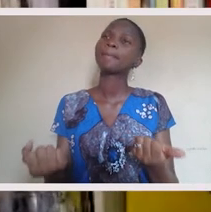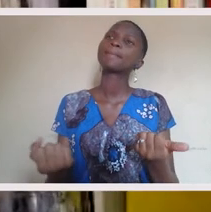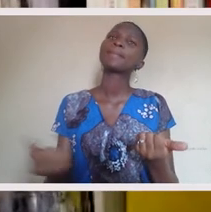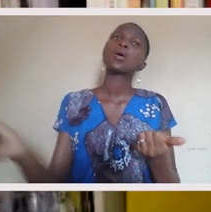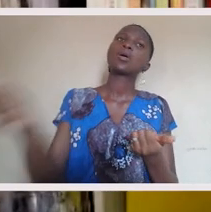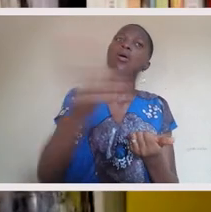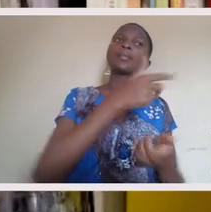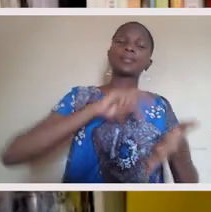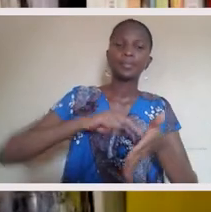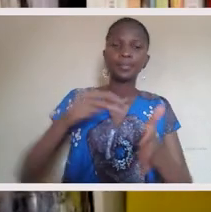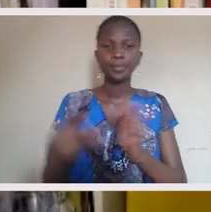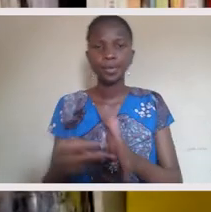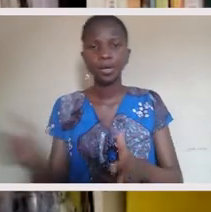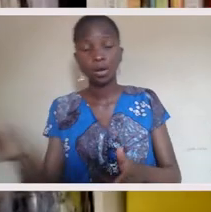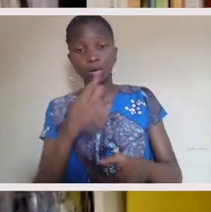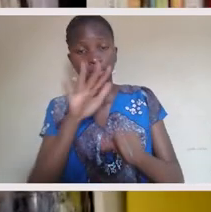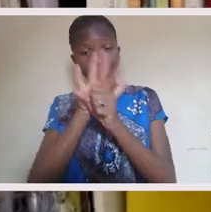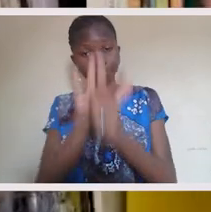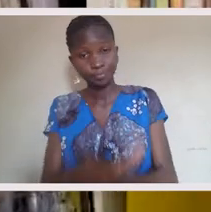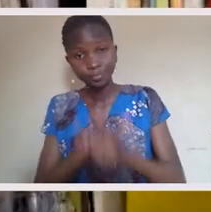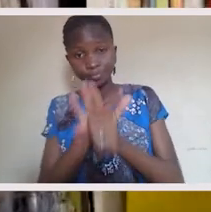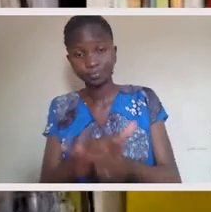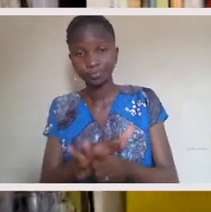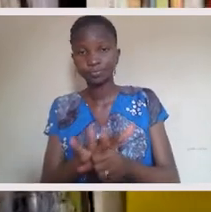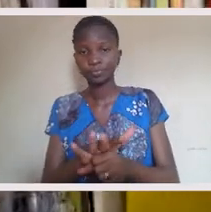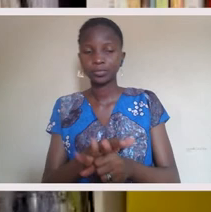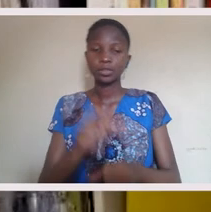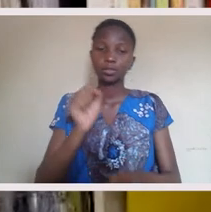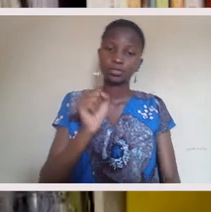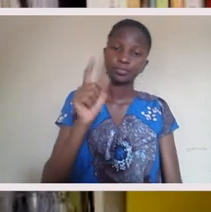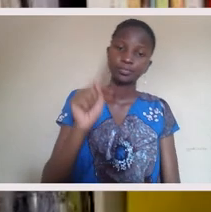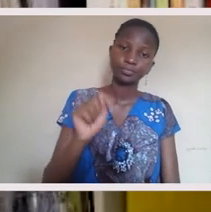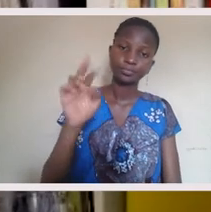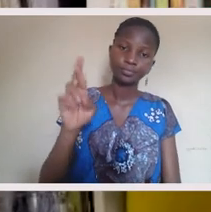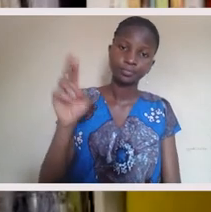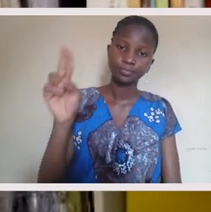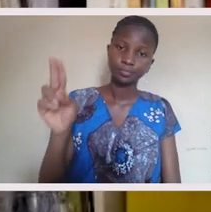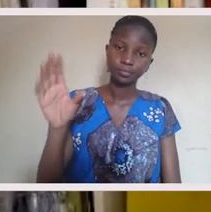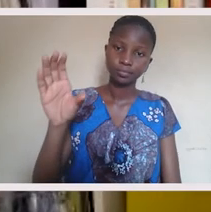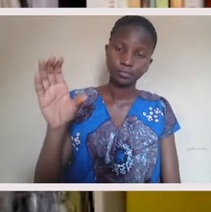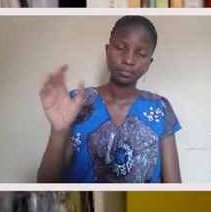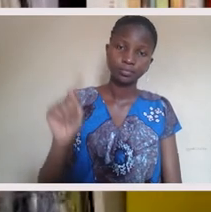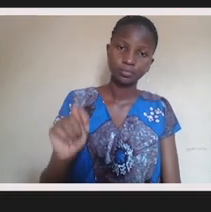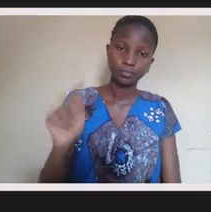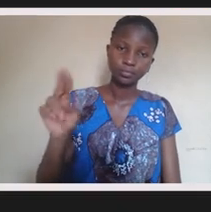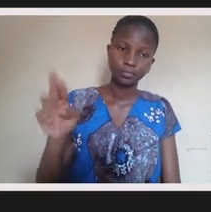underbelly of this is, is that the truth is all these oppression structures, whether we're talking about racism, sexism, et cetera,